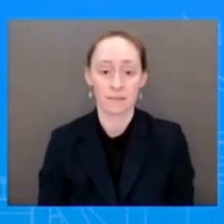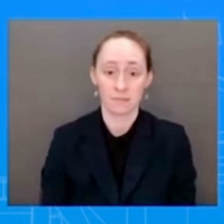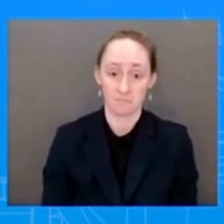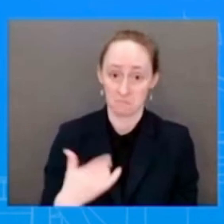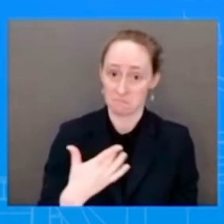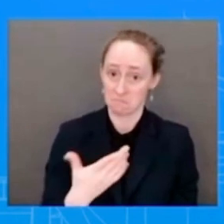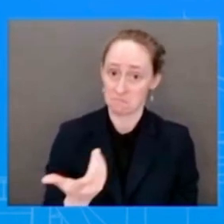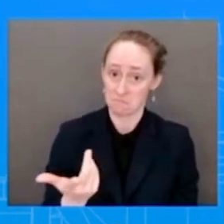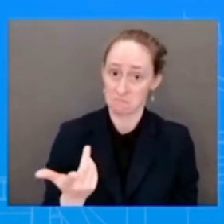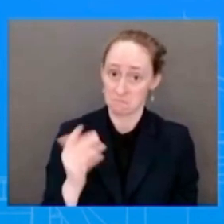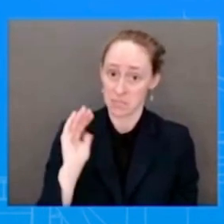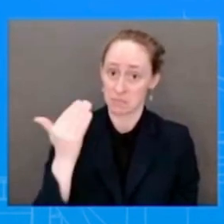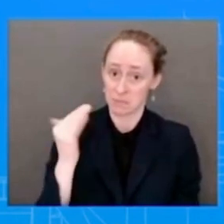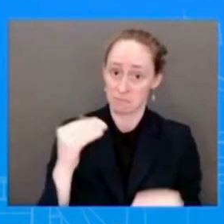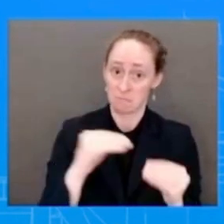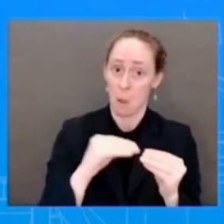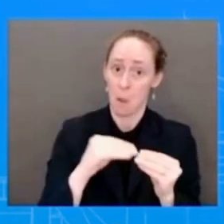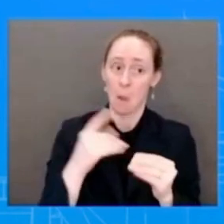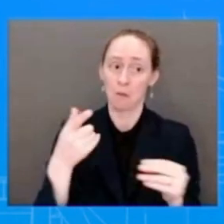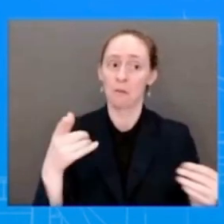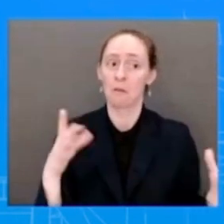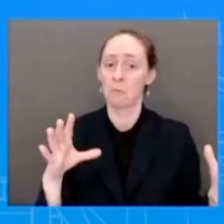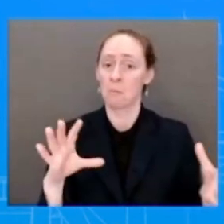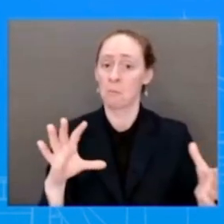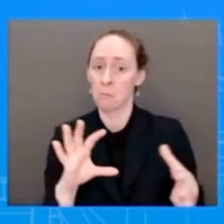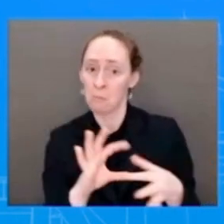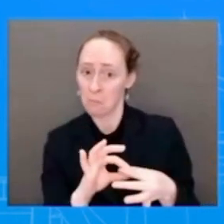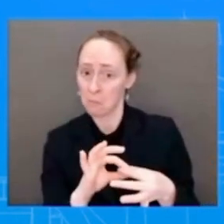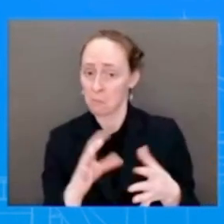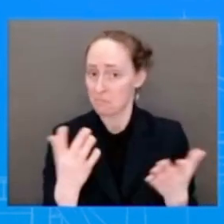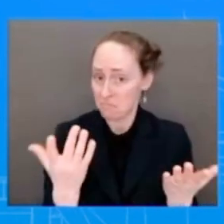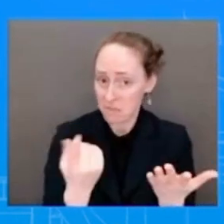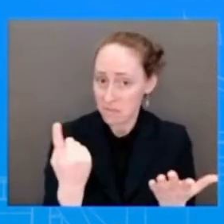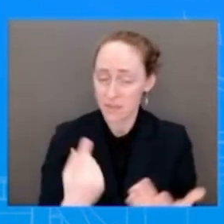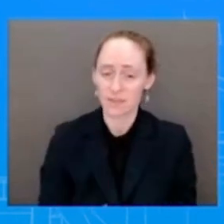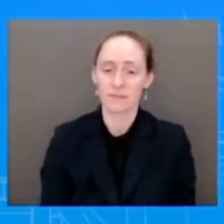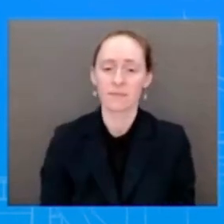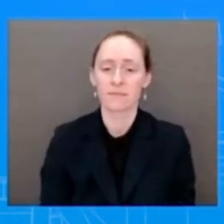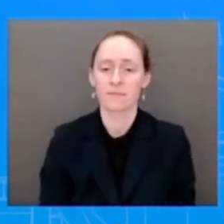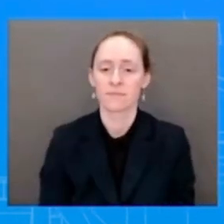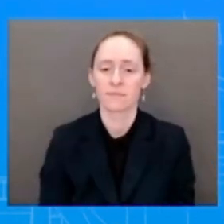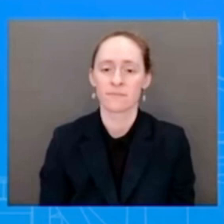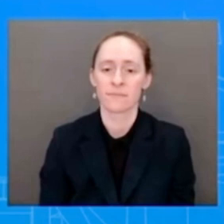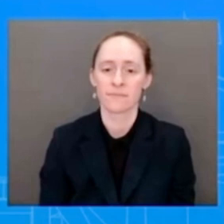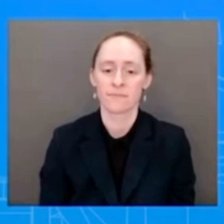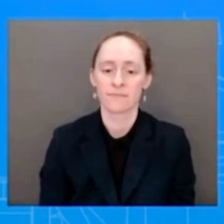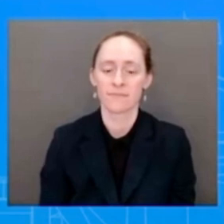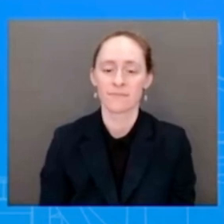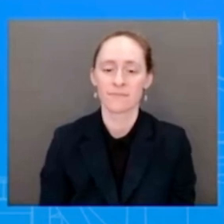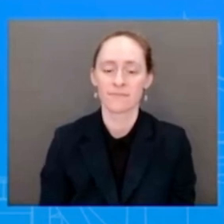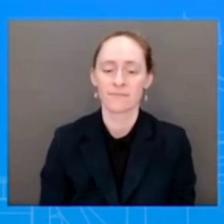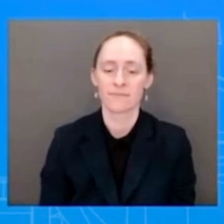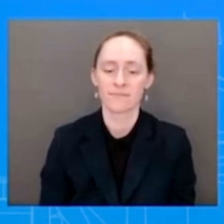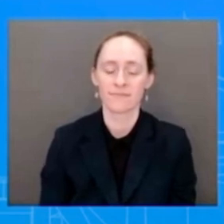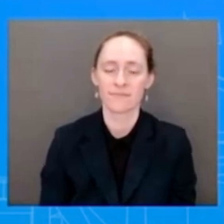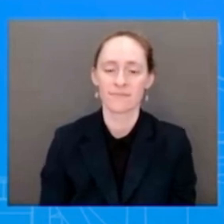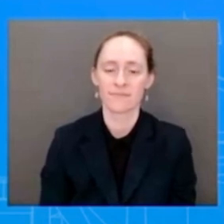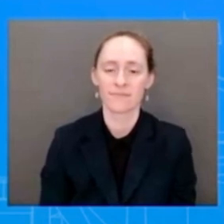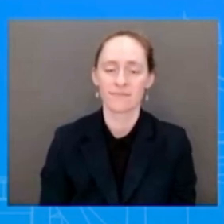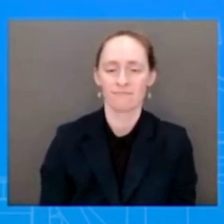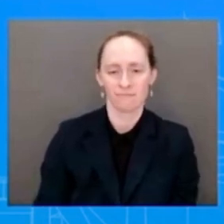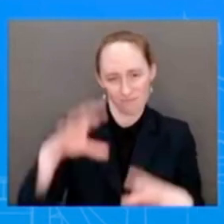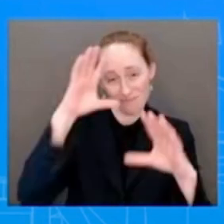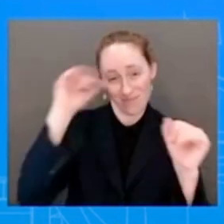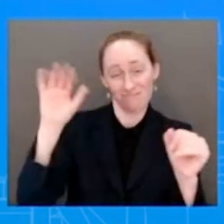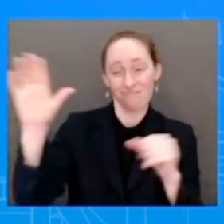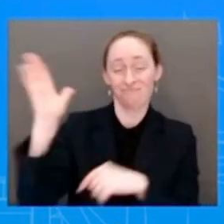really clear that the only way to replace a fundamental constitutional right that has been taken away,